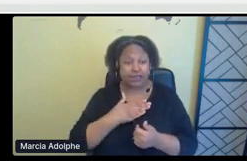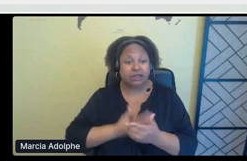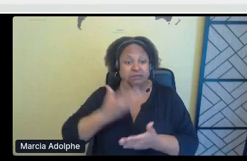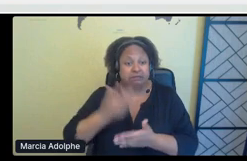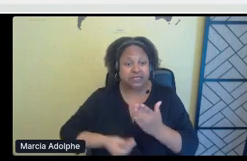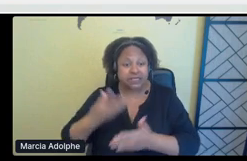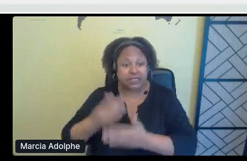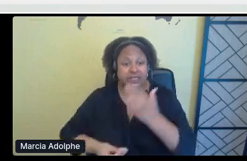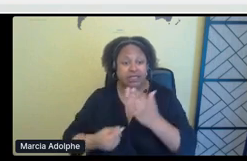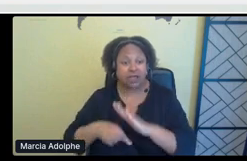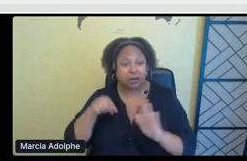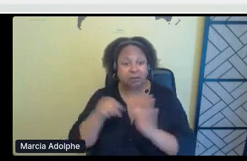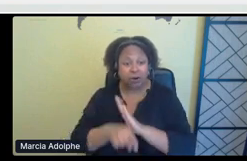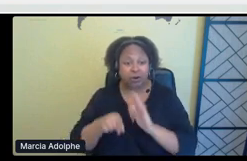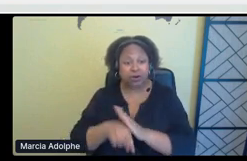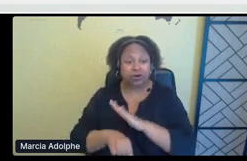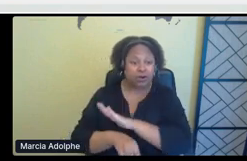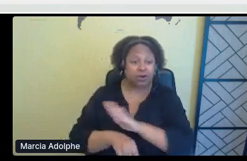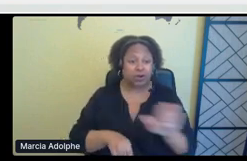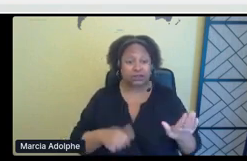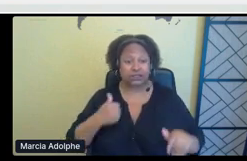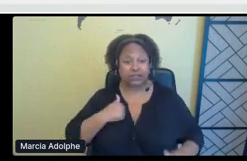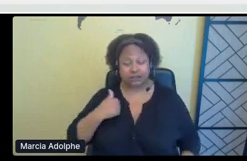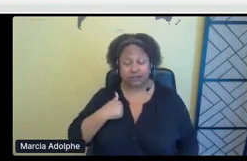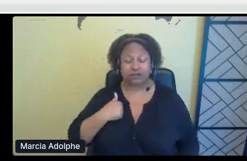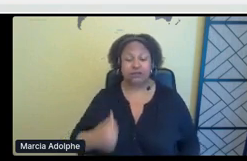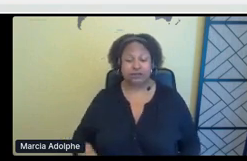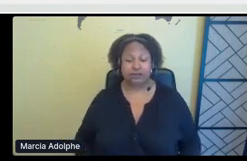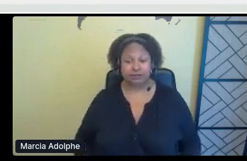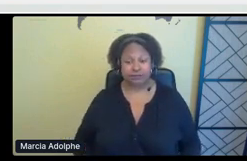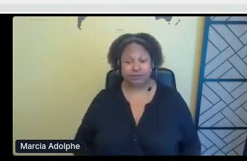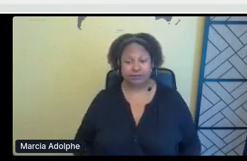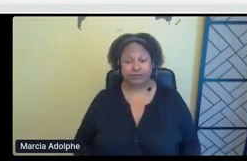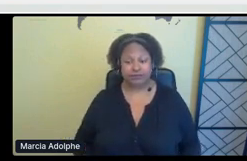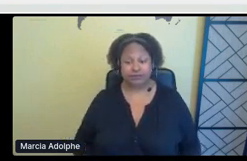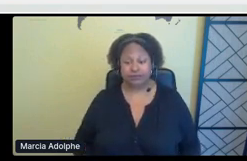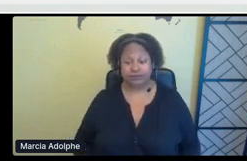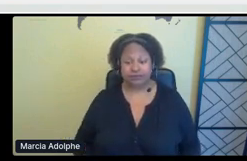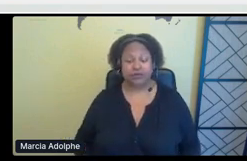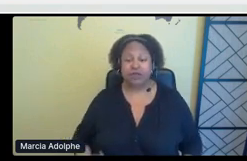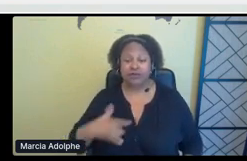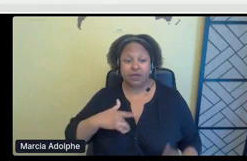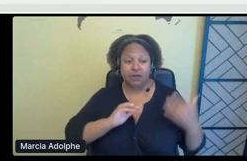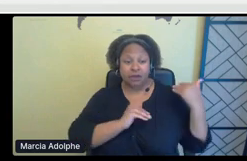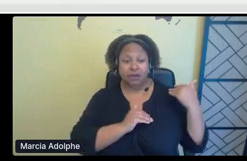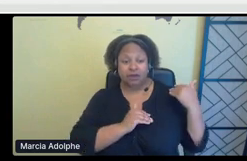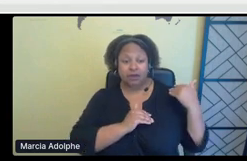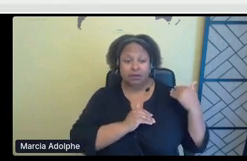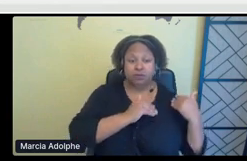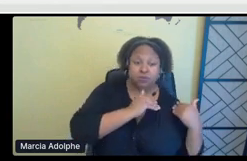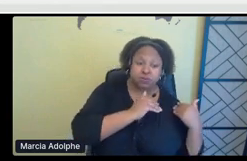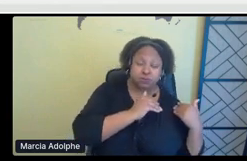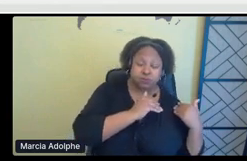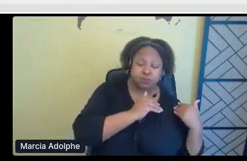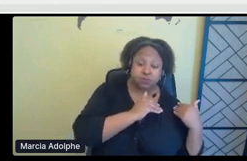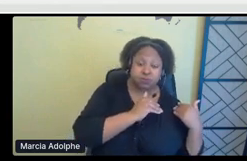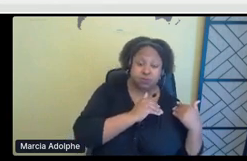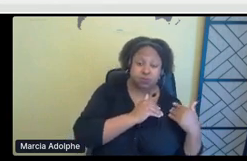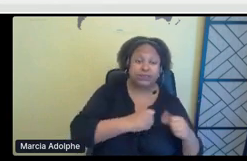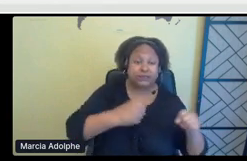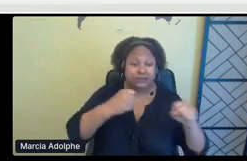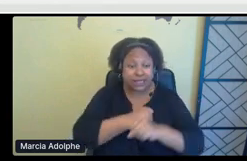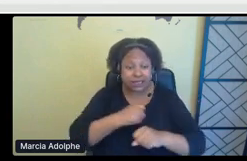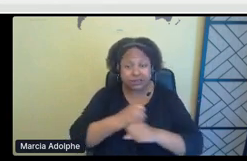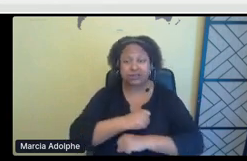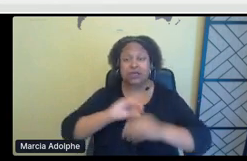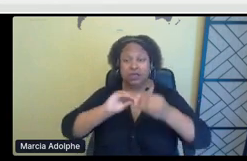murdered across the country. Um, so it is immense. It is, you know, Oh, for, for the stats that I've seen,